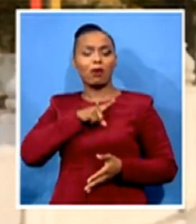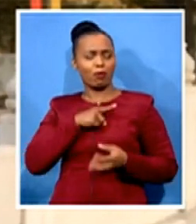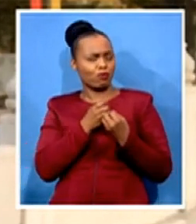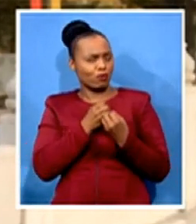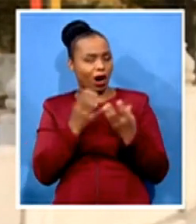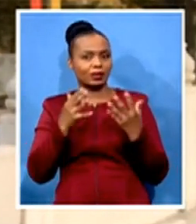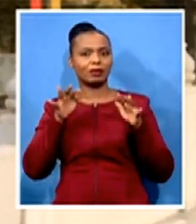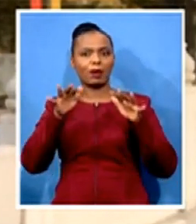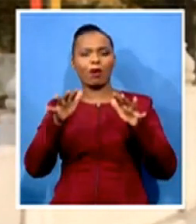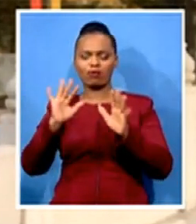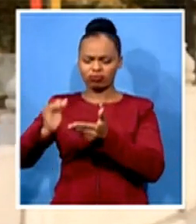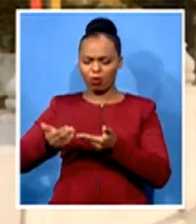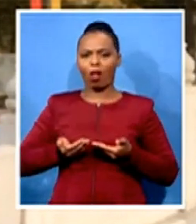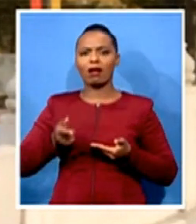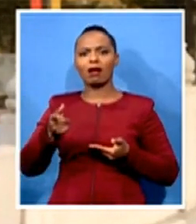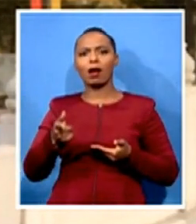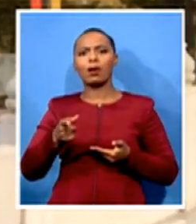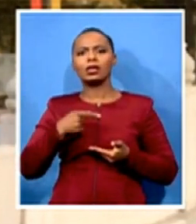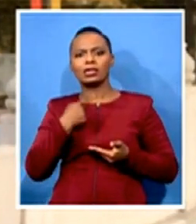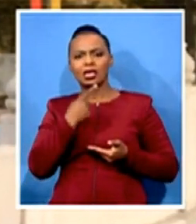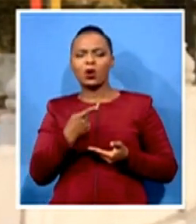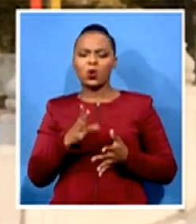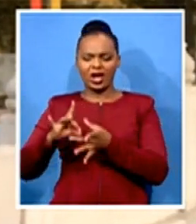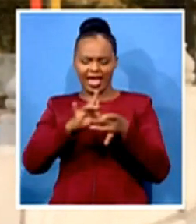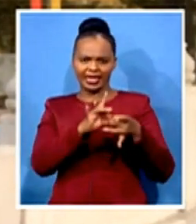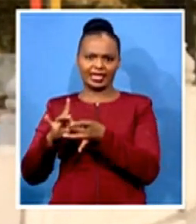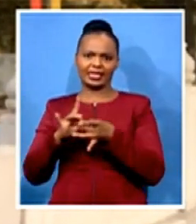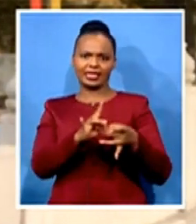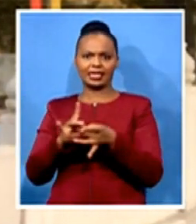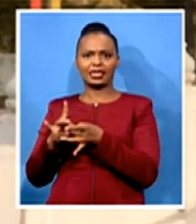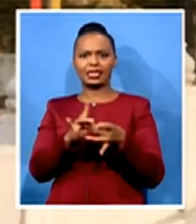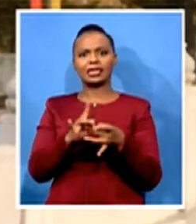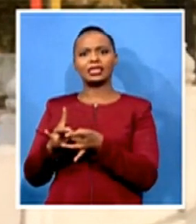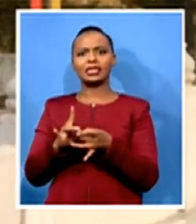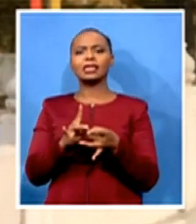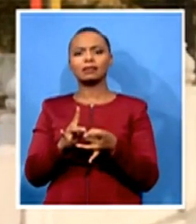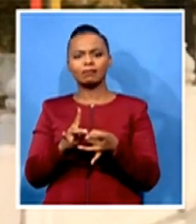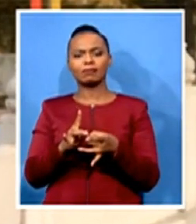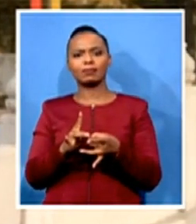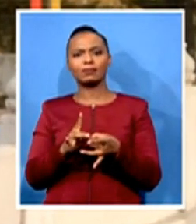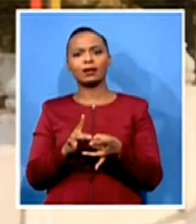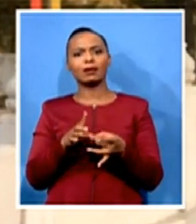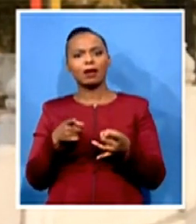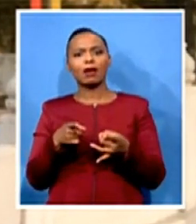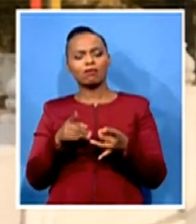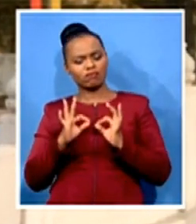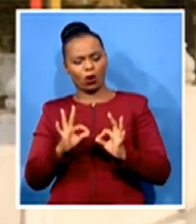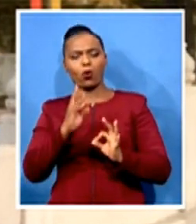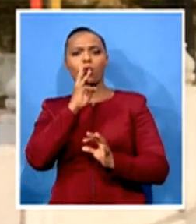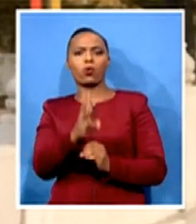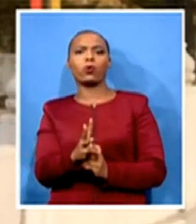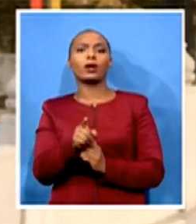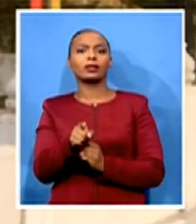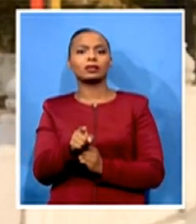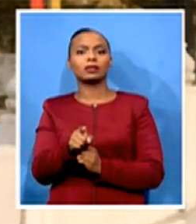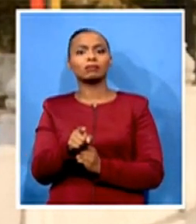relations with Biden coming in charge at the White House. Notably, the Global Times today